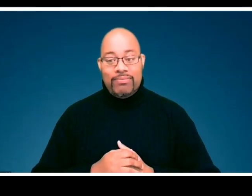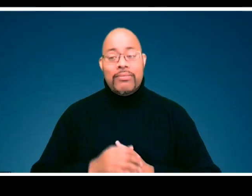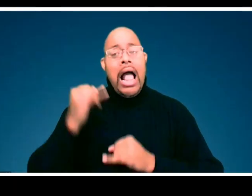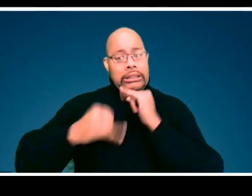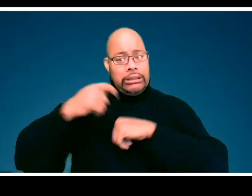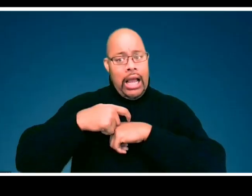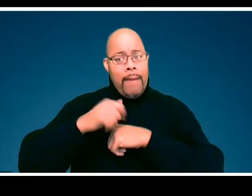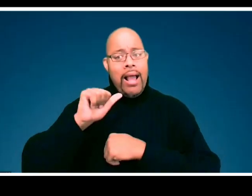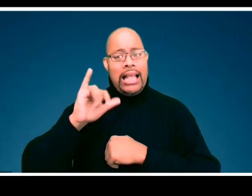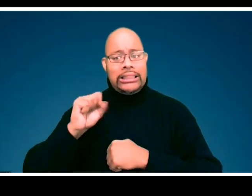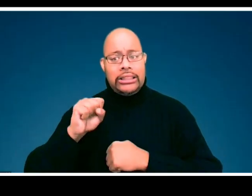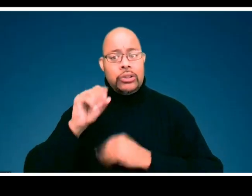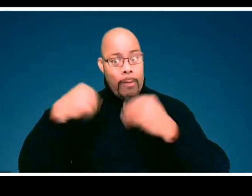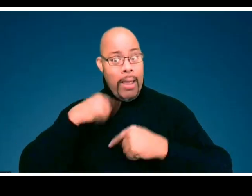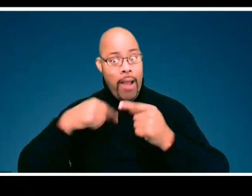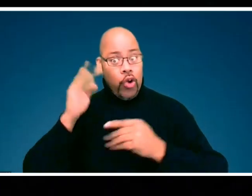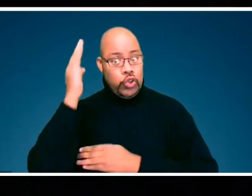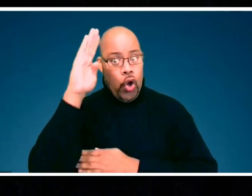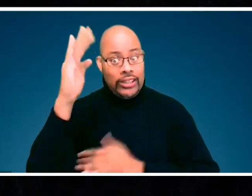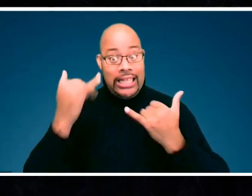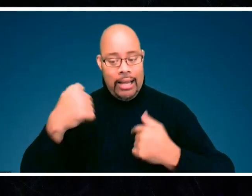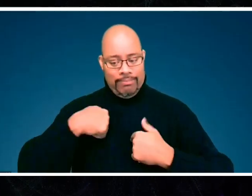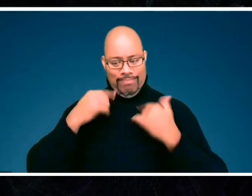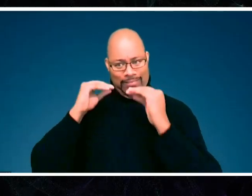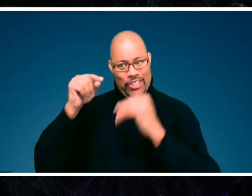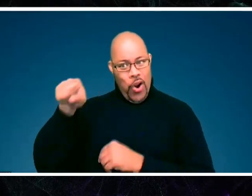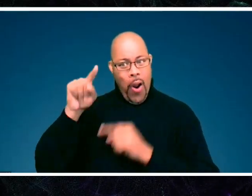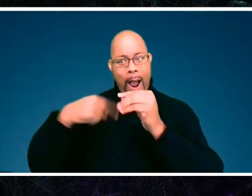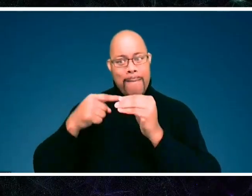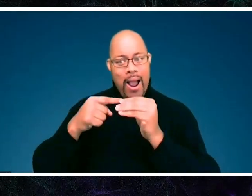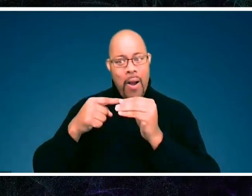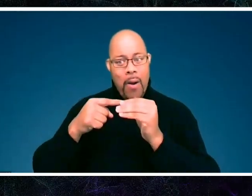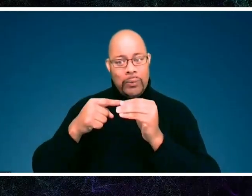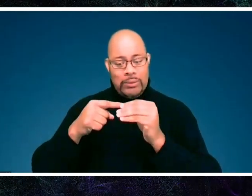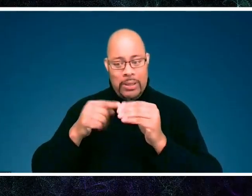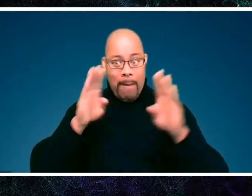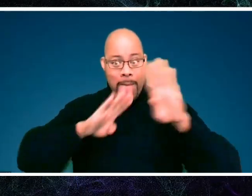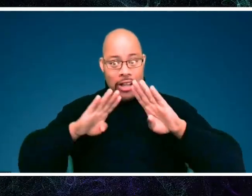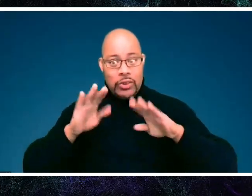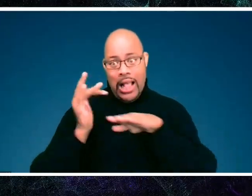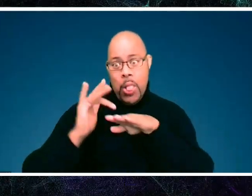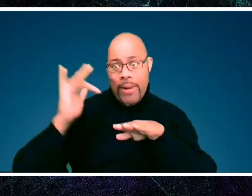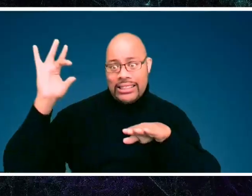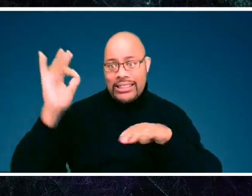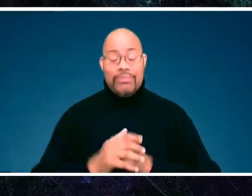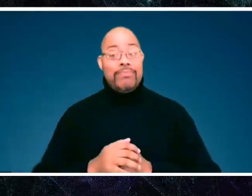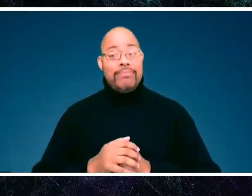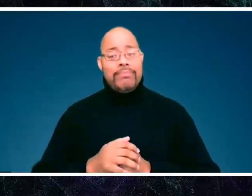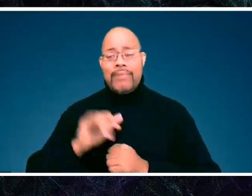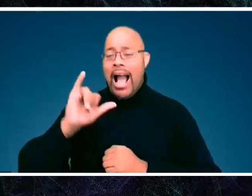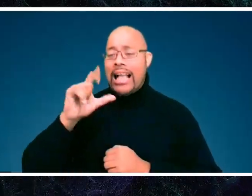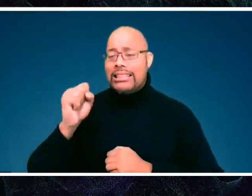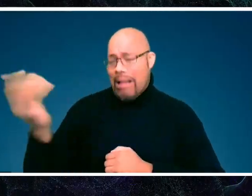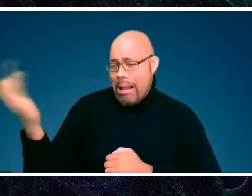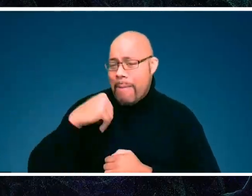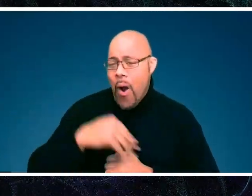Alexis taught me about sharks. Now it's my turn to teach her about bioluminescence. So Alexis, come on down.